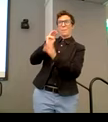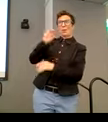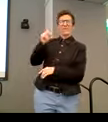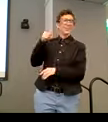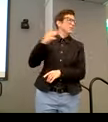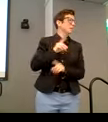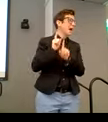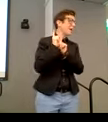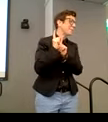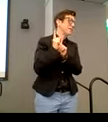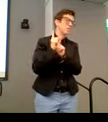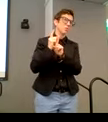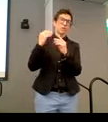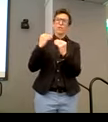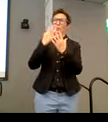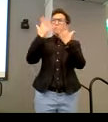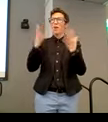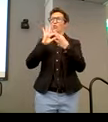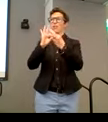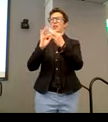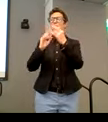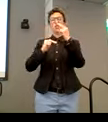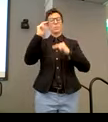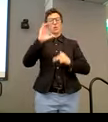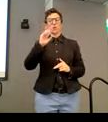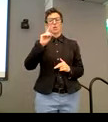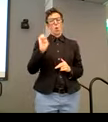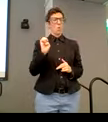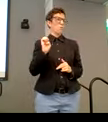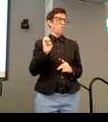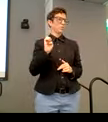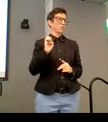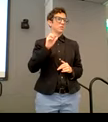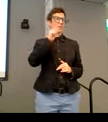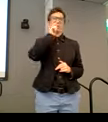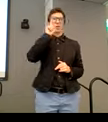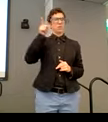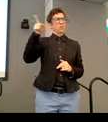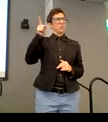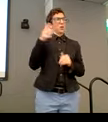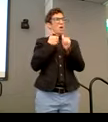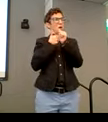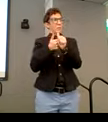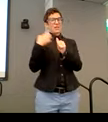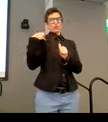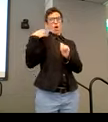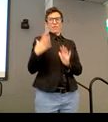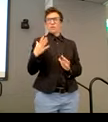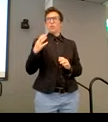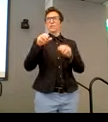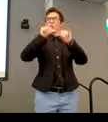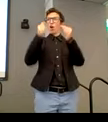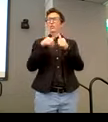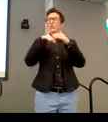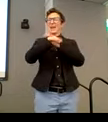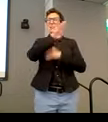my mentor. He, he really taught me a lot about building codes as the, uh, not only the compliance officer for the, uh, architectural access